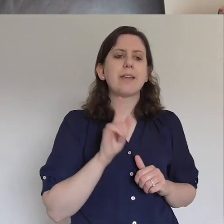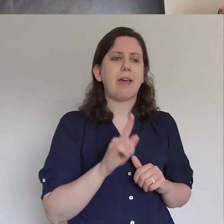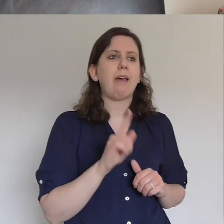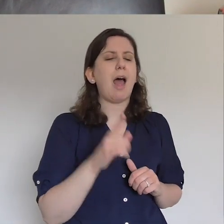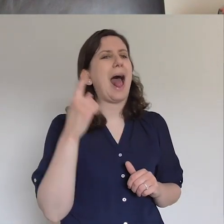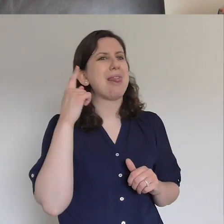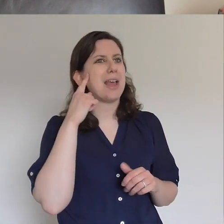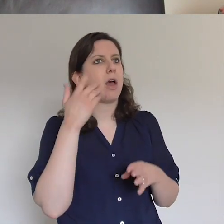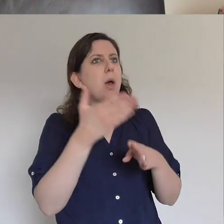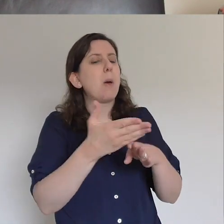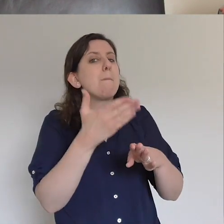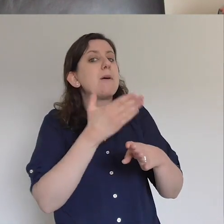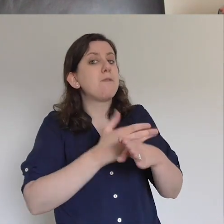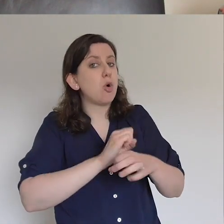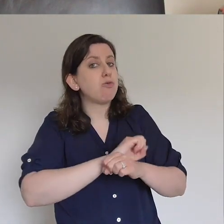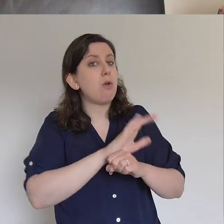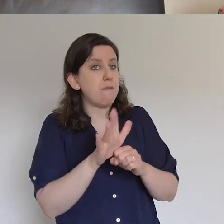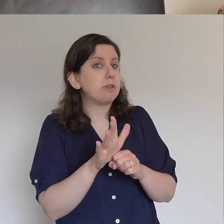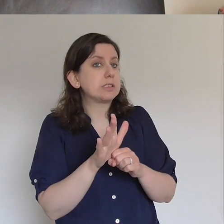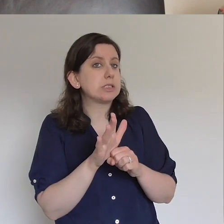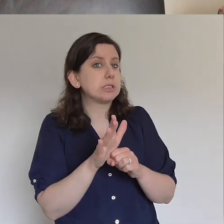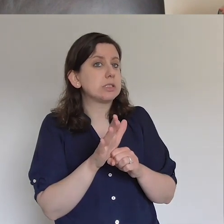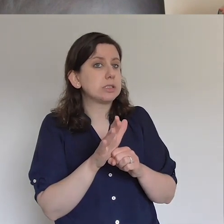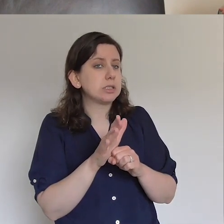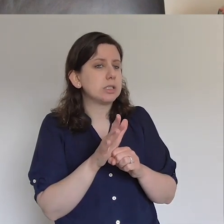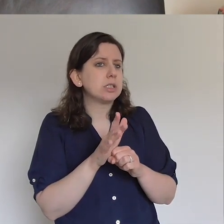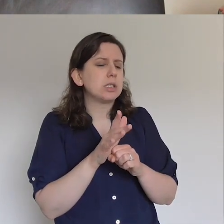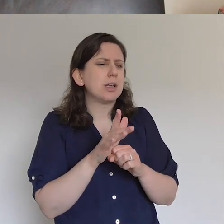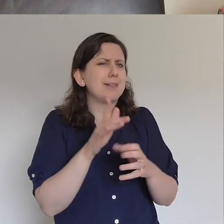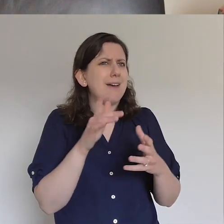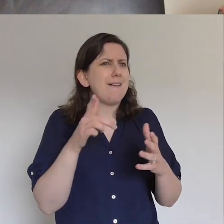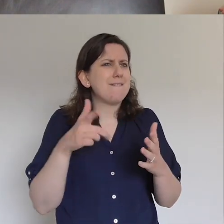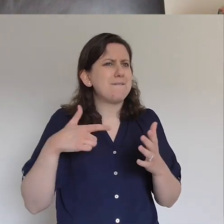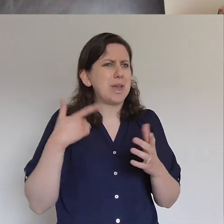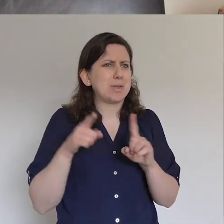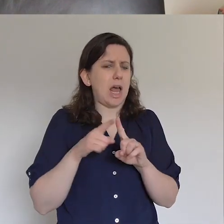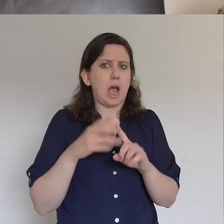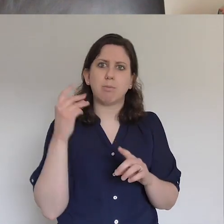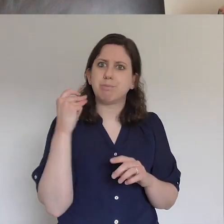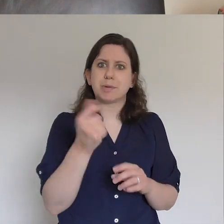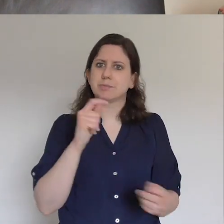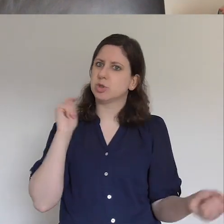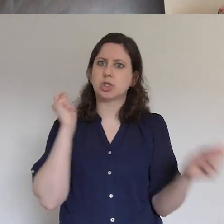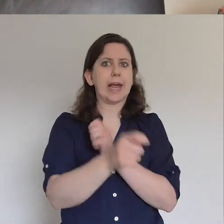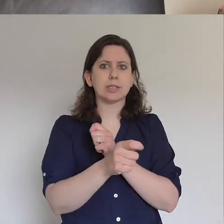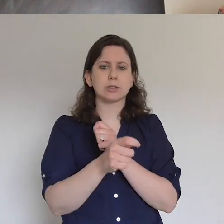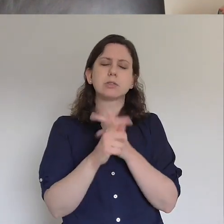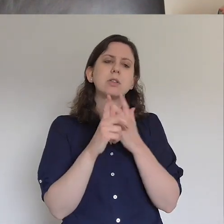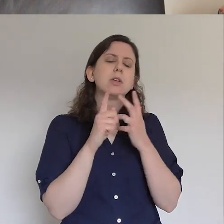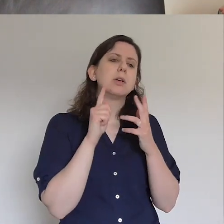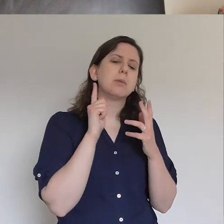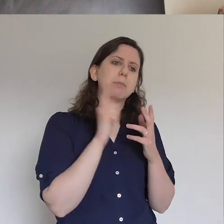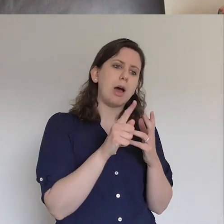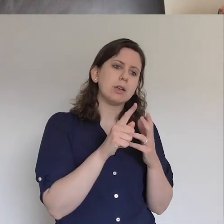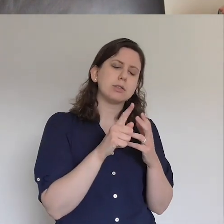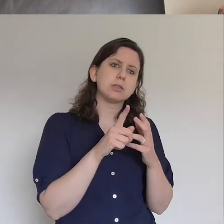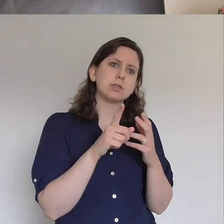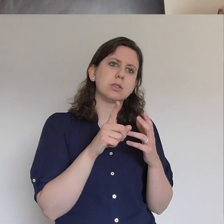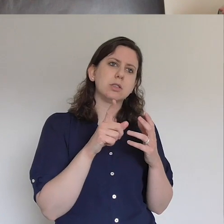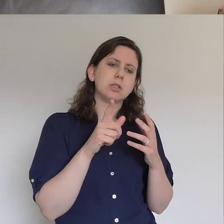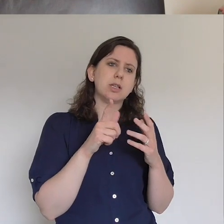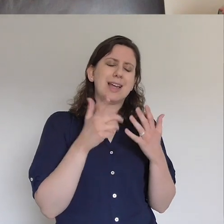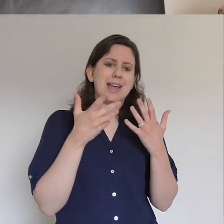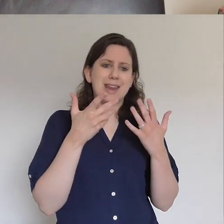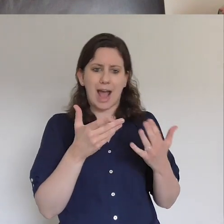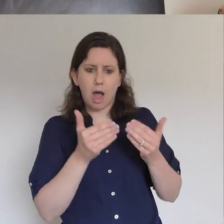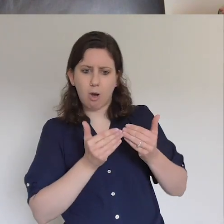-coronavirus day. Yes, I do. Because everything, it feels like everything's changed even though it's not been that long and you wonder going forward whether without a dependency on the